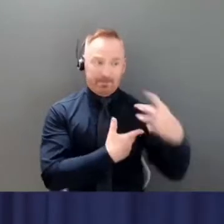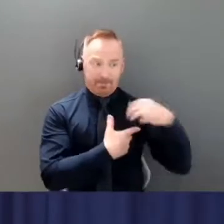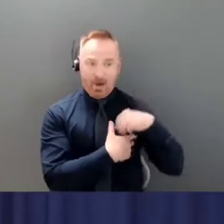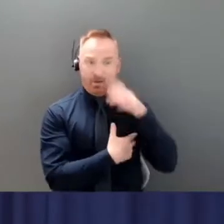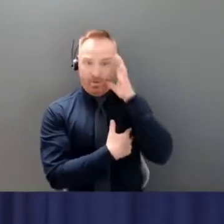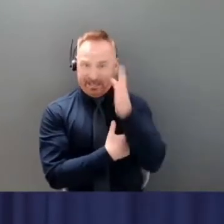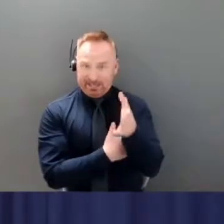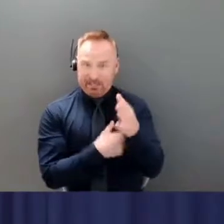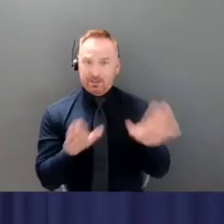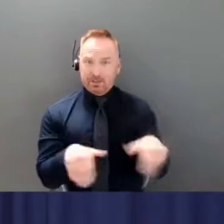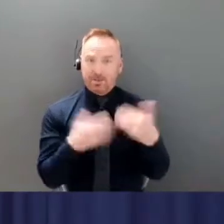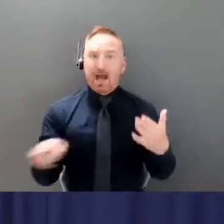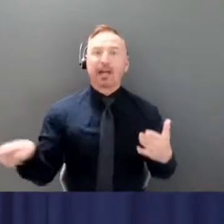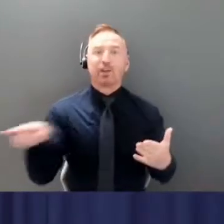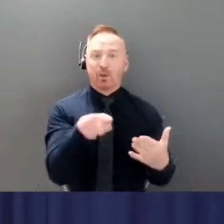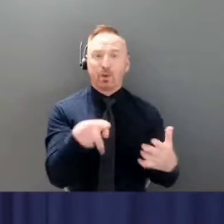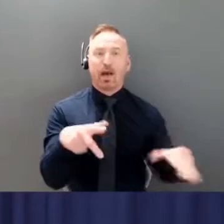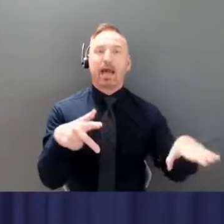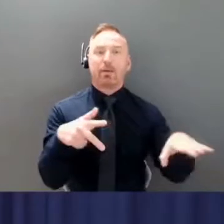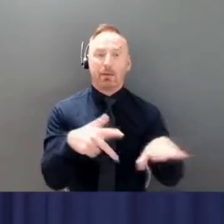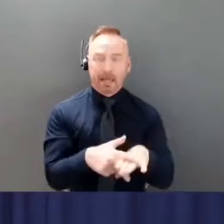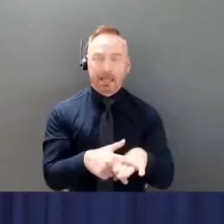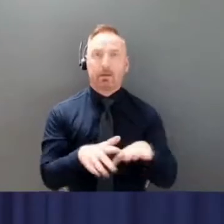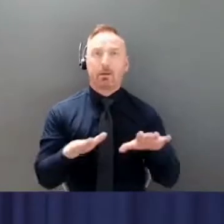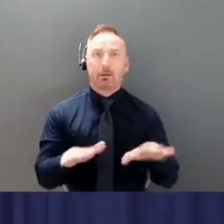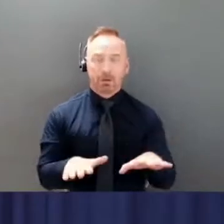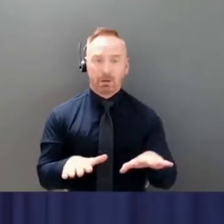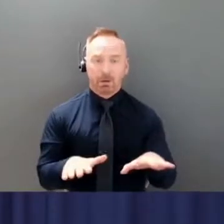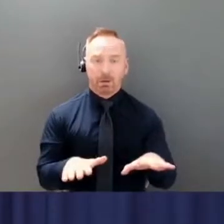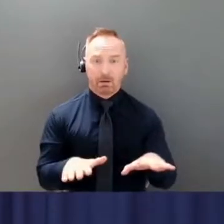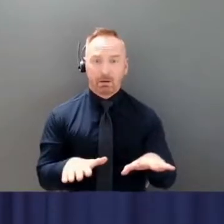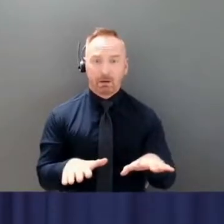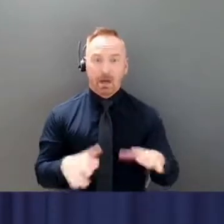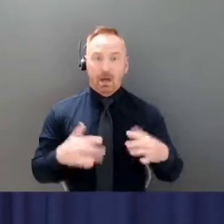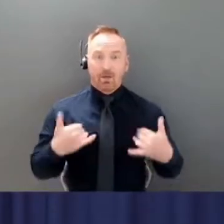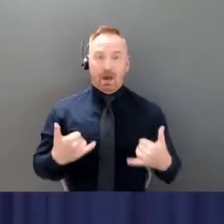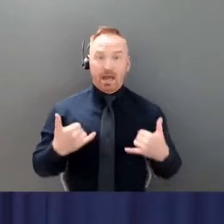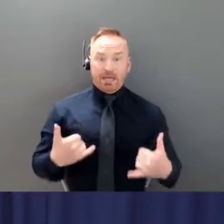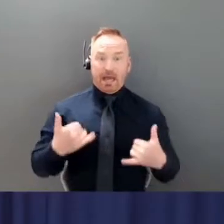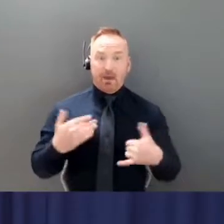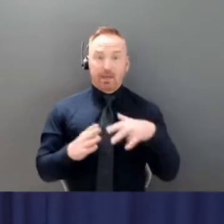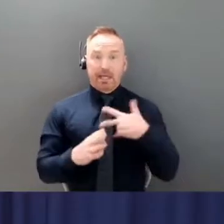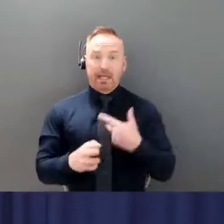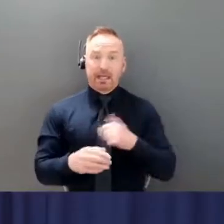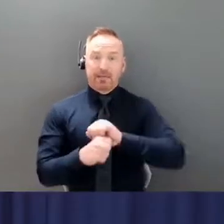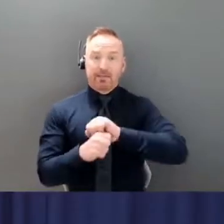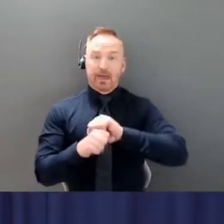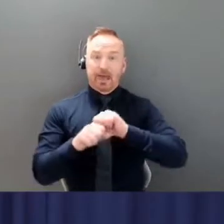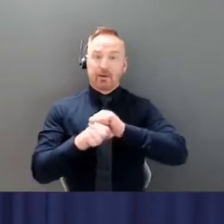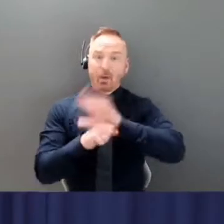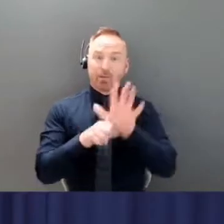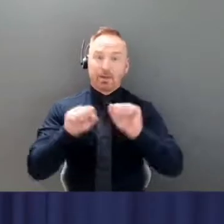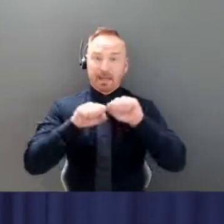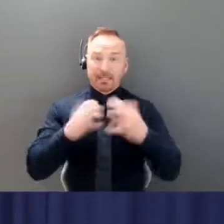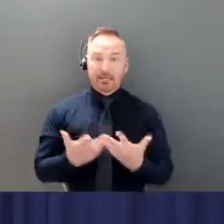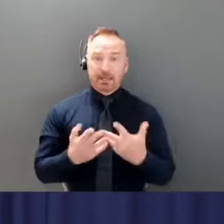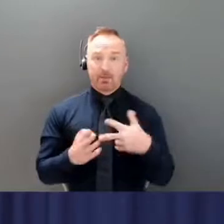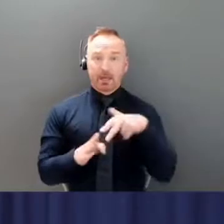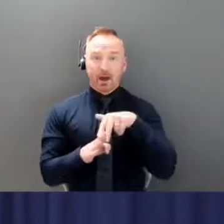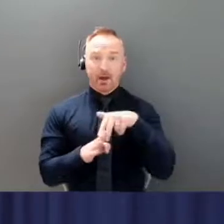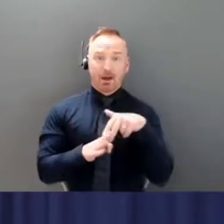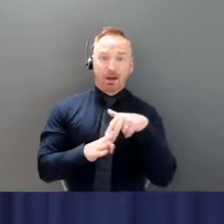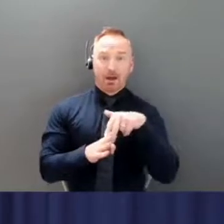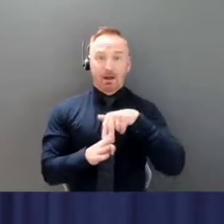We are at a pivotal point in the pandemic right now, and it is essential that we all focus our efforts